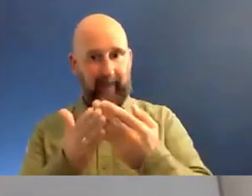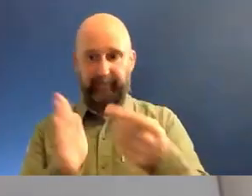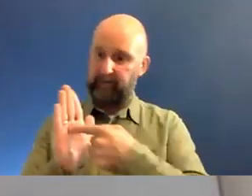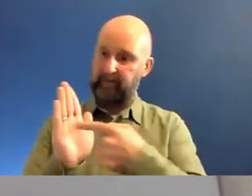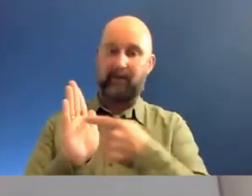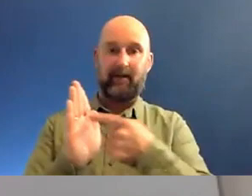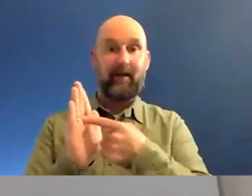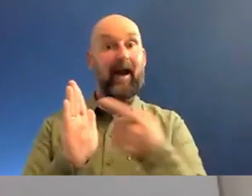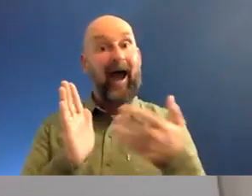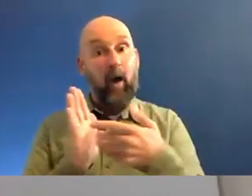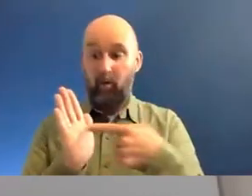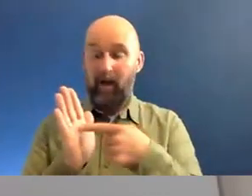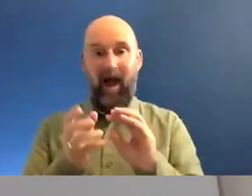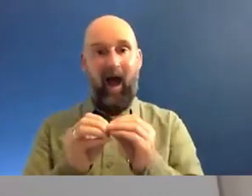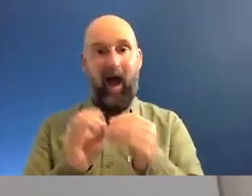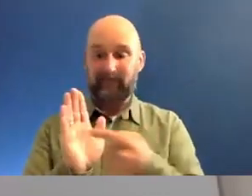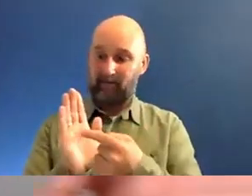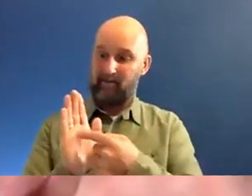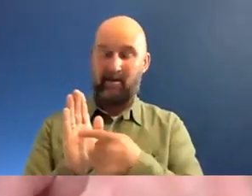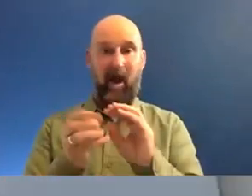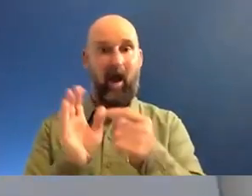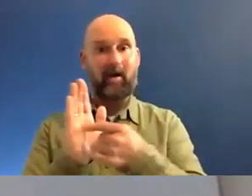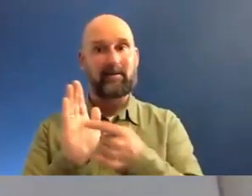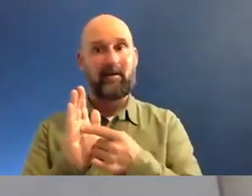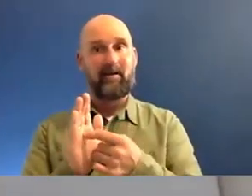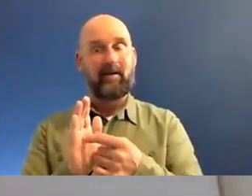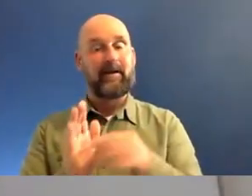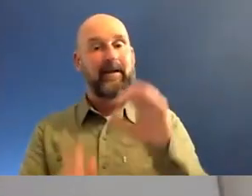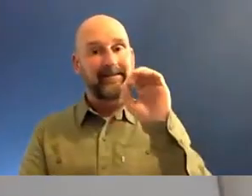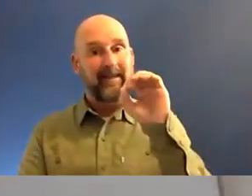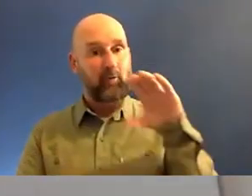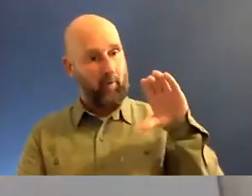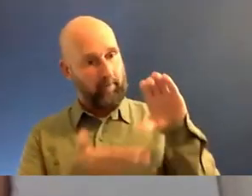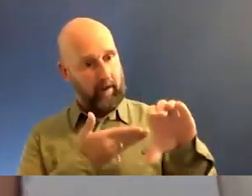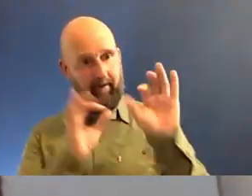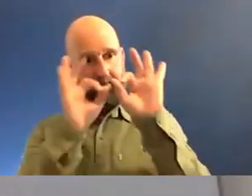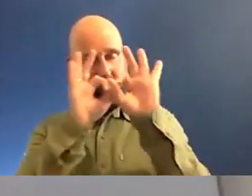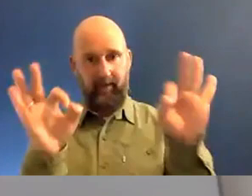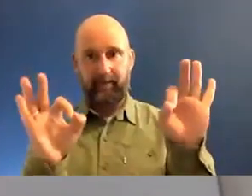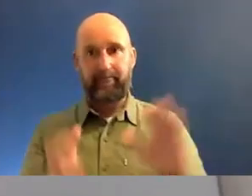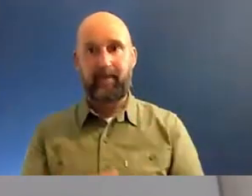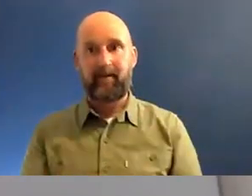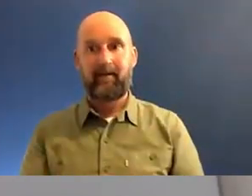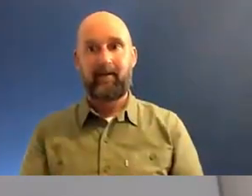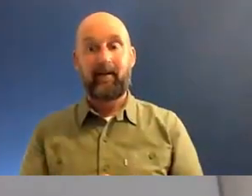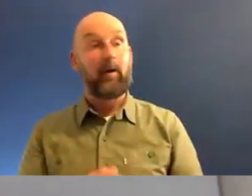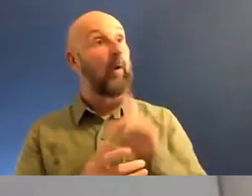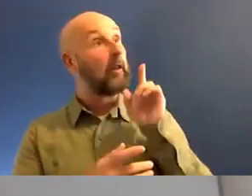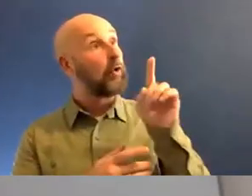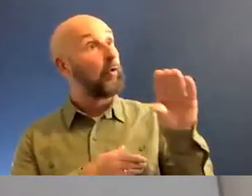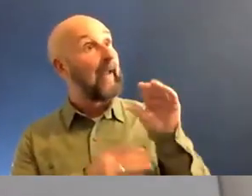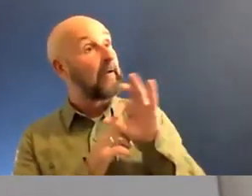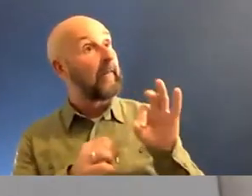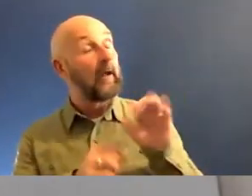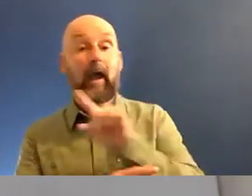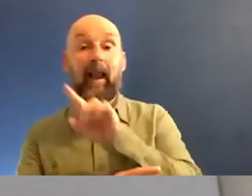found in our artistic output. And yet there is zero money being put into us. Well, you get what you pay for guys. You want to come